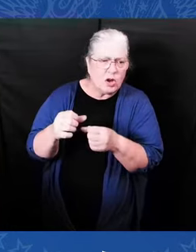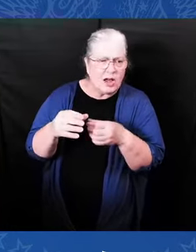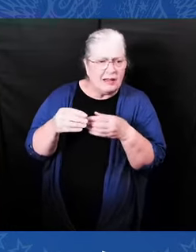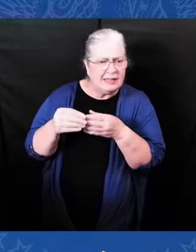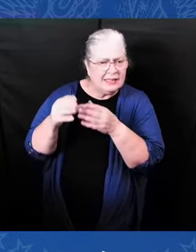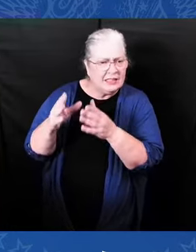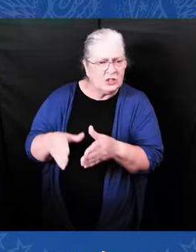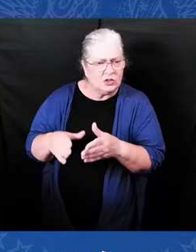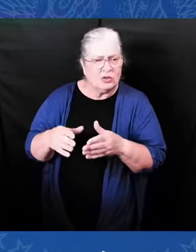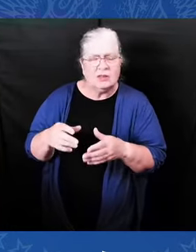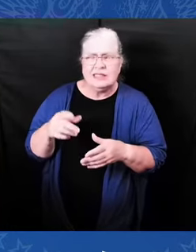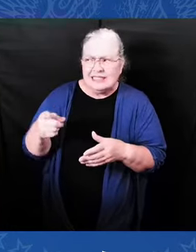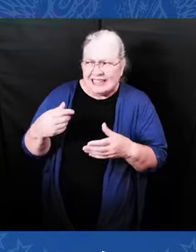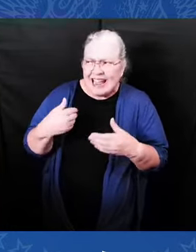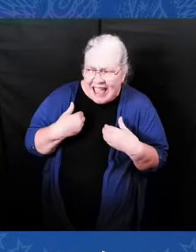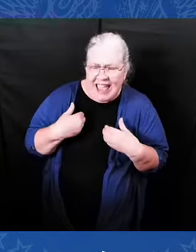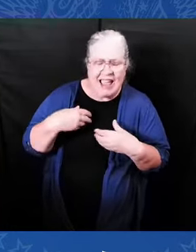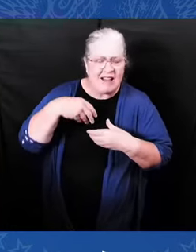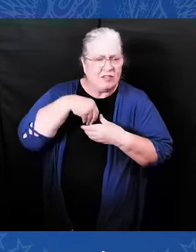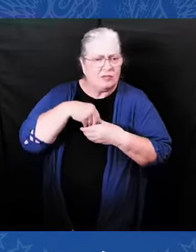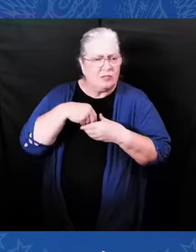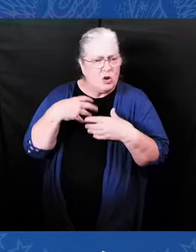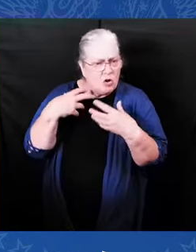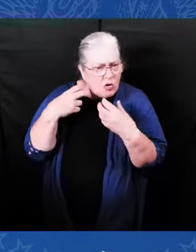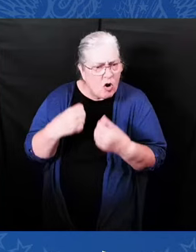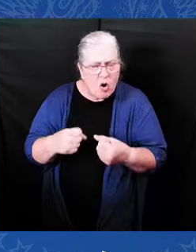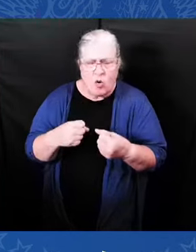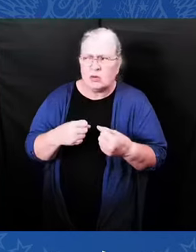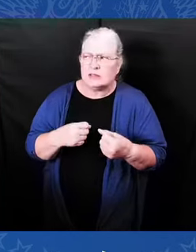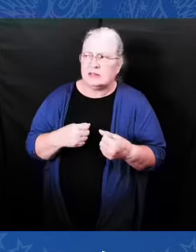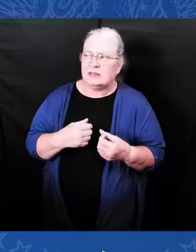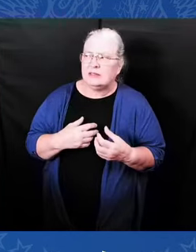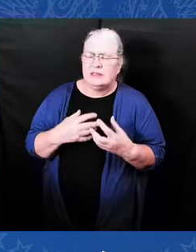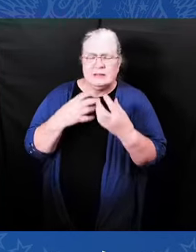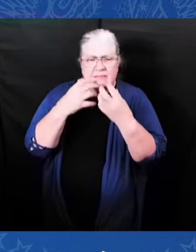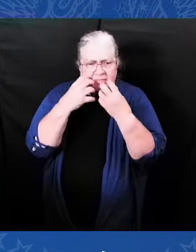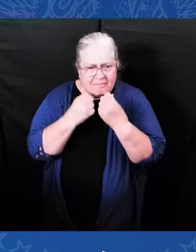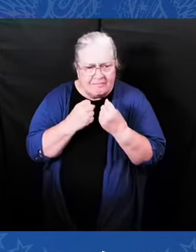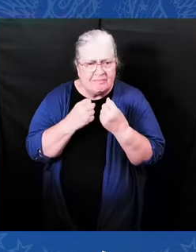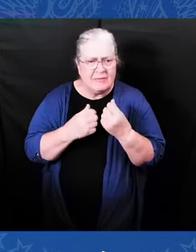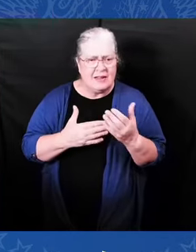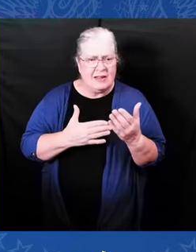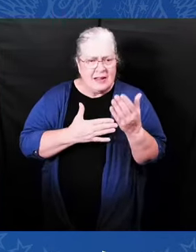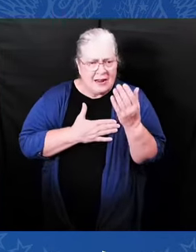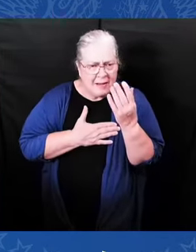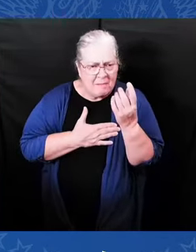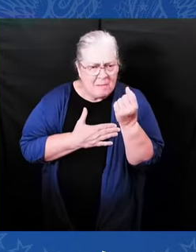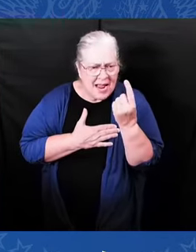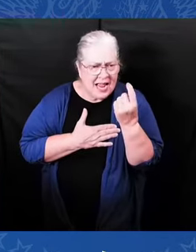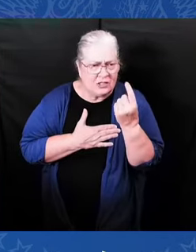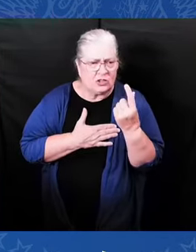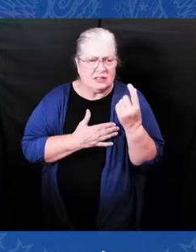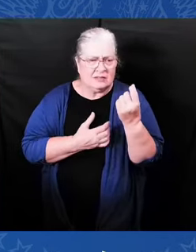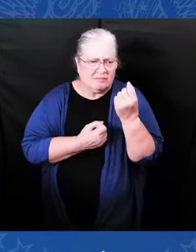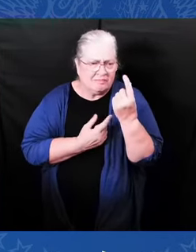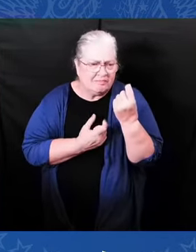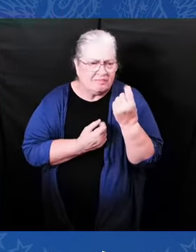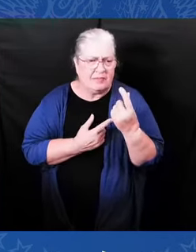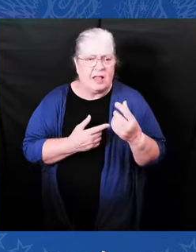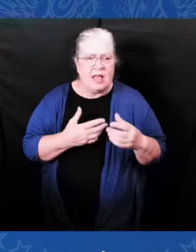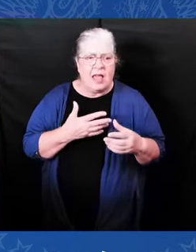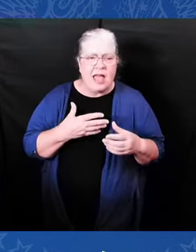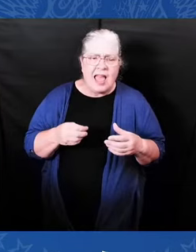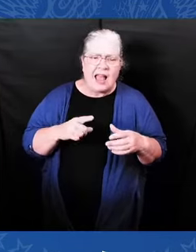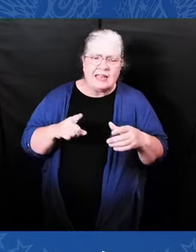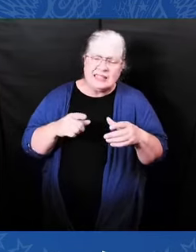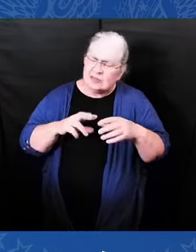moment in our country. And he is ready to fight. So please join me in welcoming the President of the